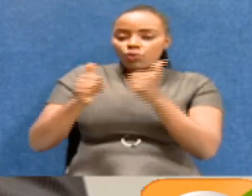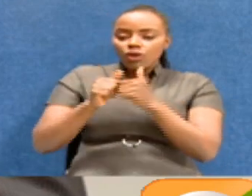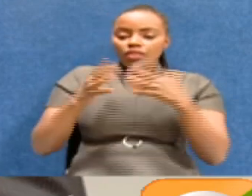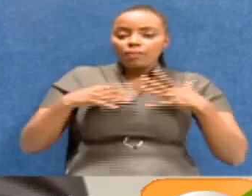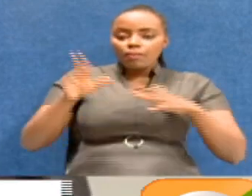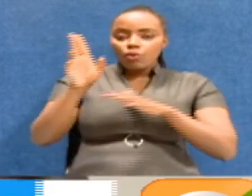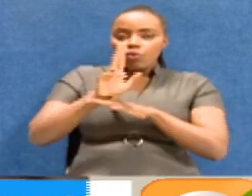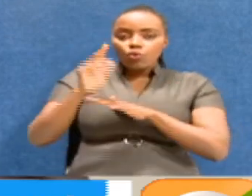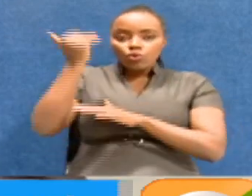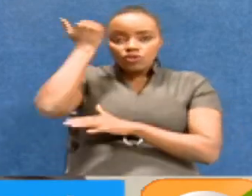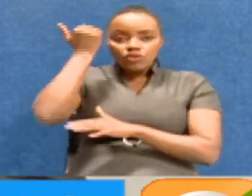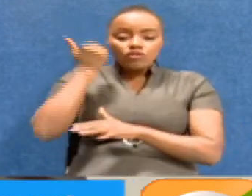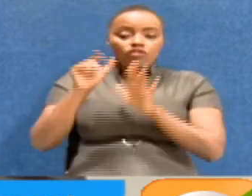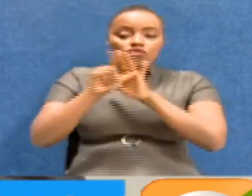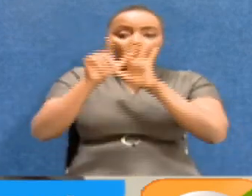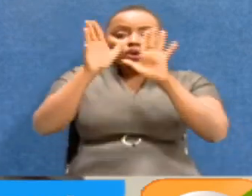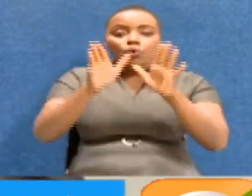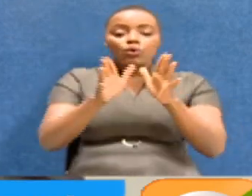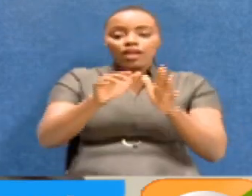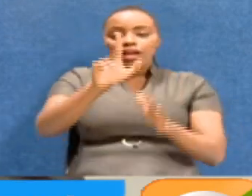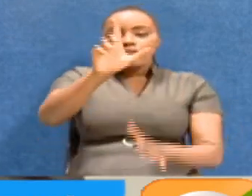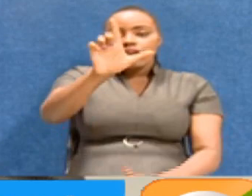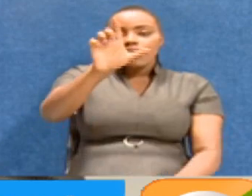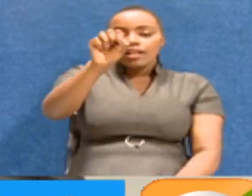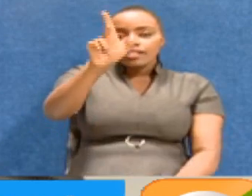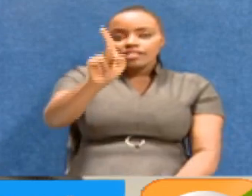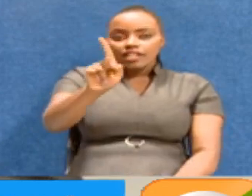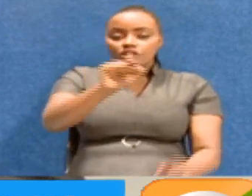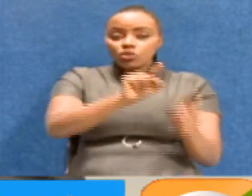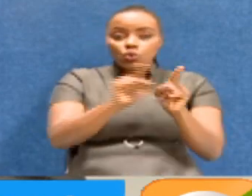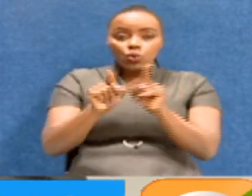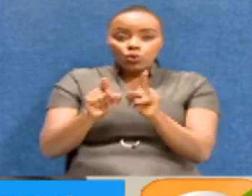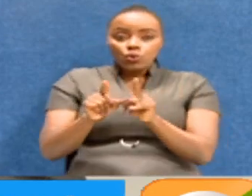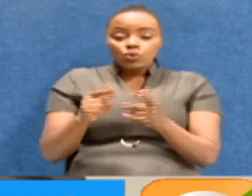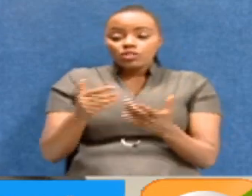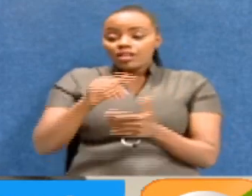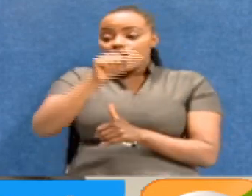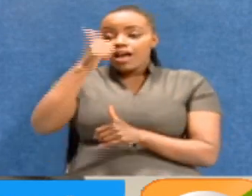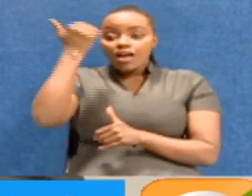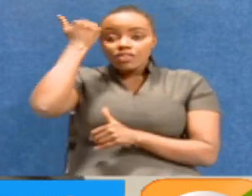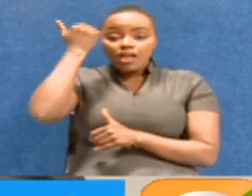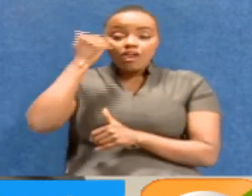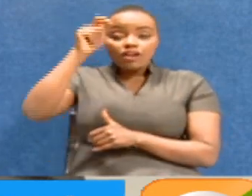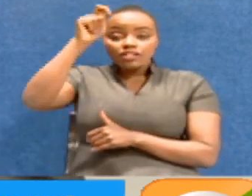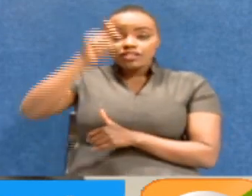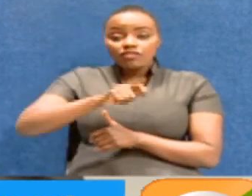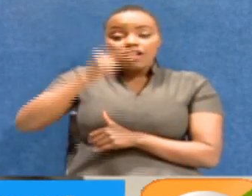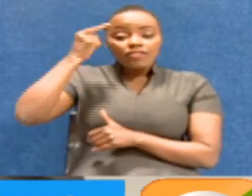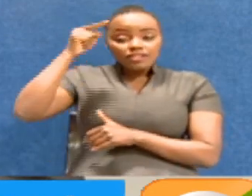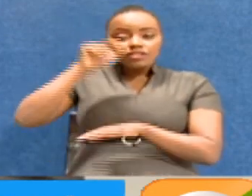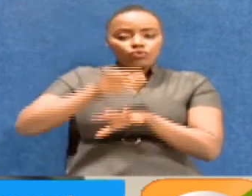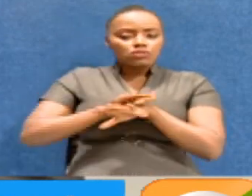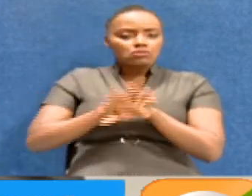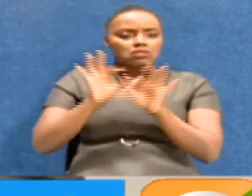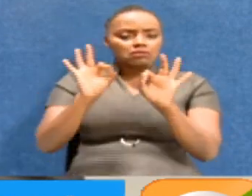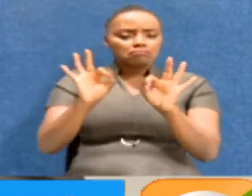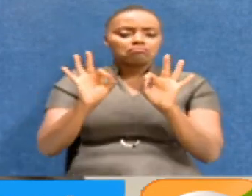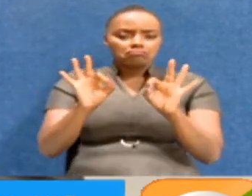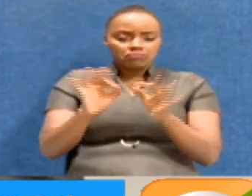he was ready to engage us lawyers, the law society, and even his fellow judges. So I think he was very good in that.